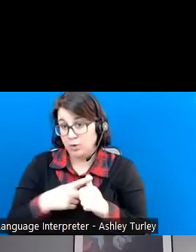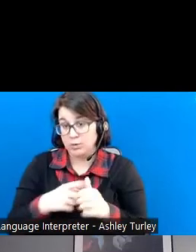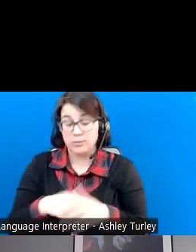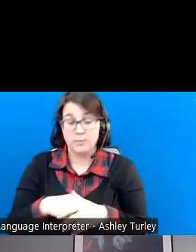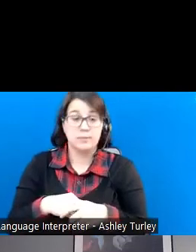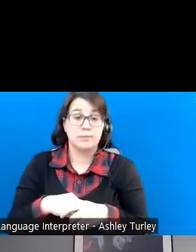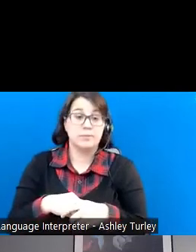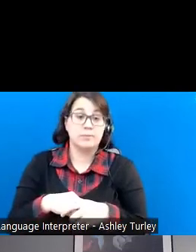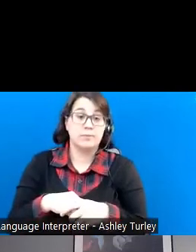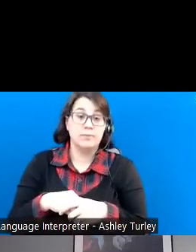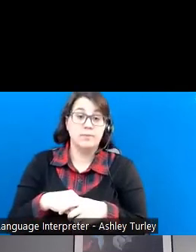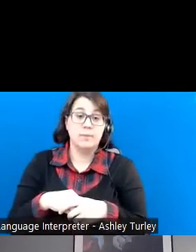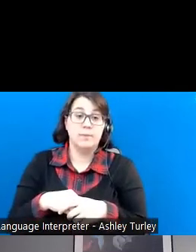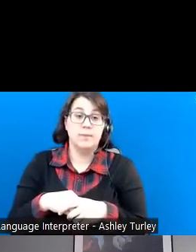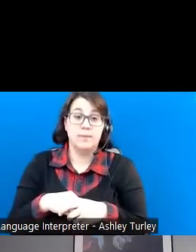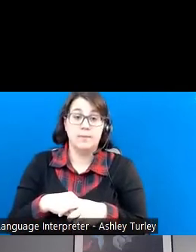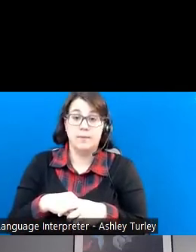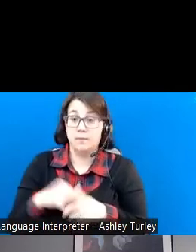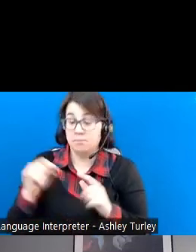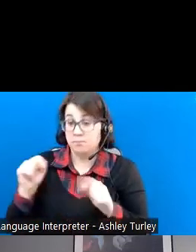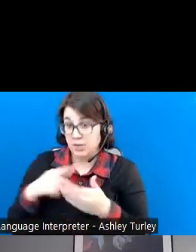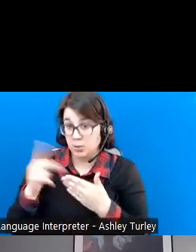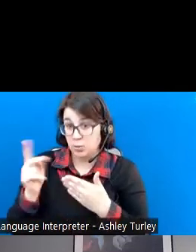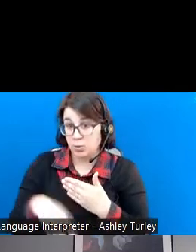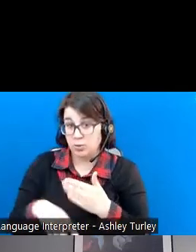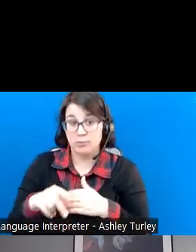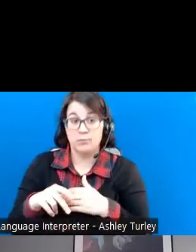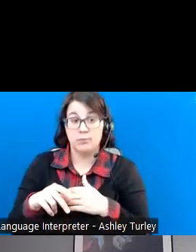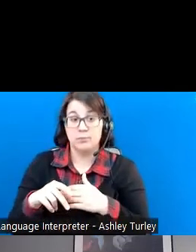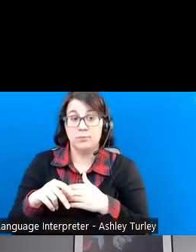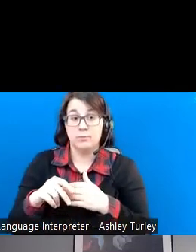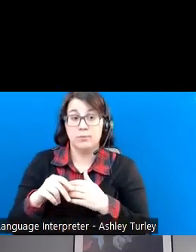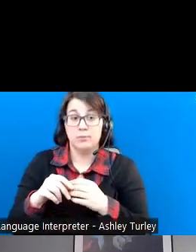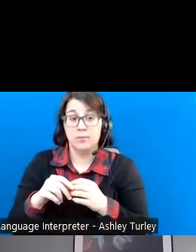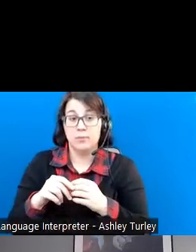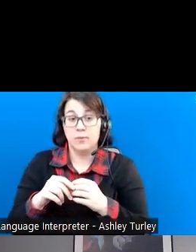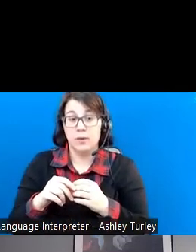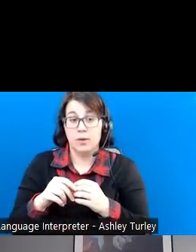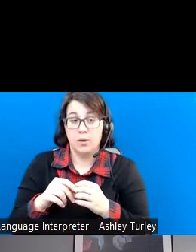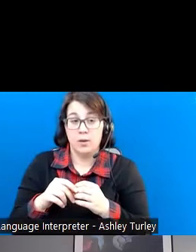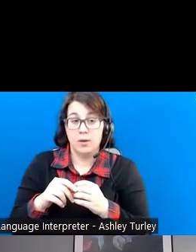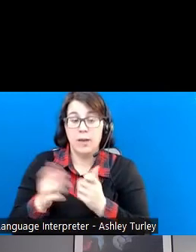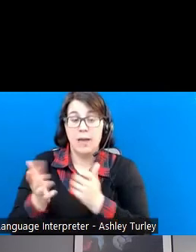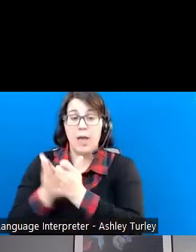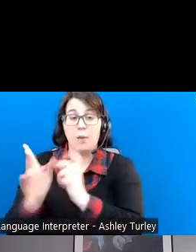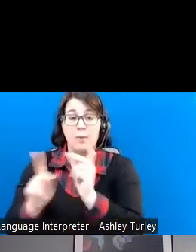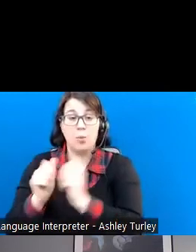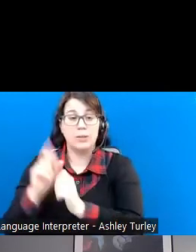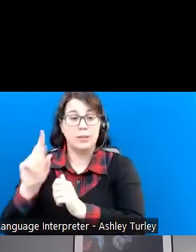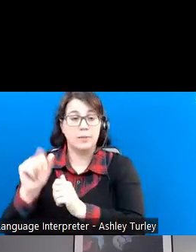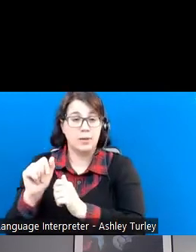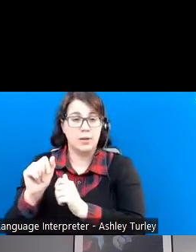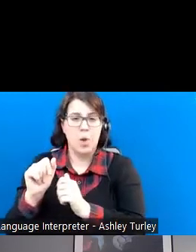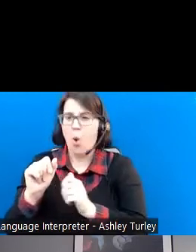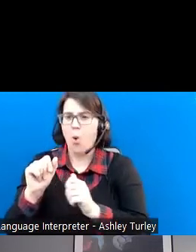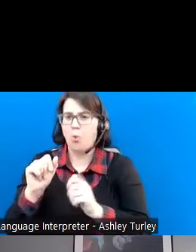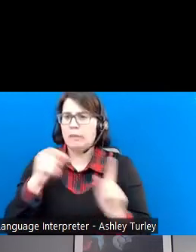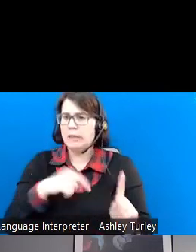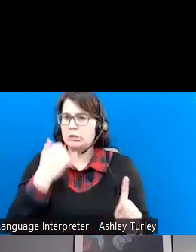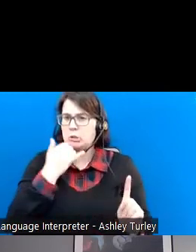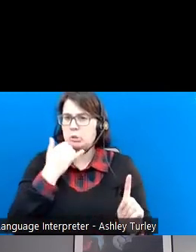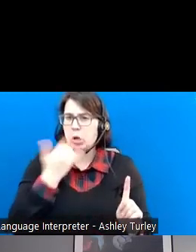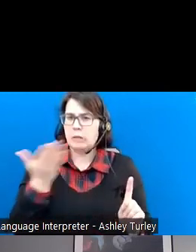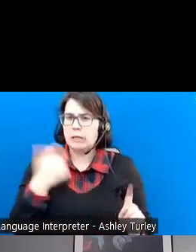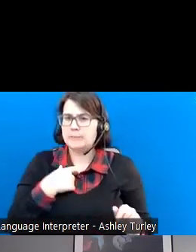This program assists people with disabilities to establish and reach educational goals. Well, actually, wait a minute. It looks like we have the wrong thing here.